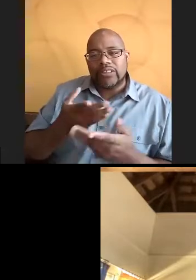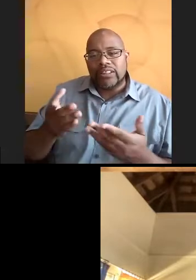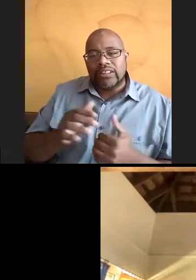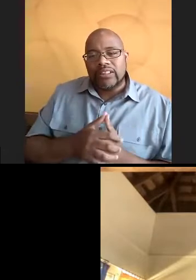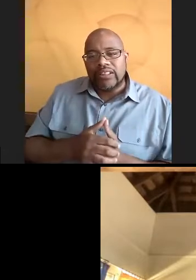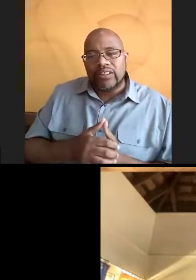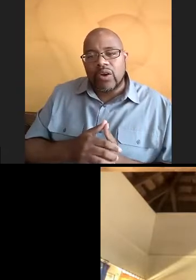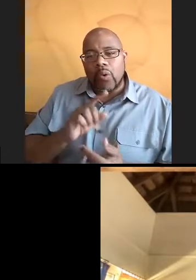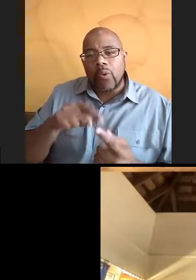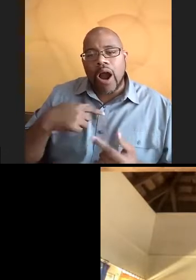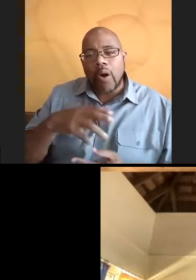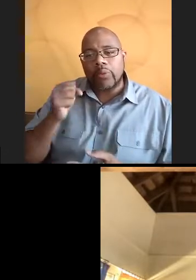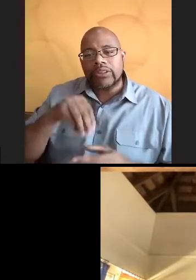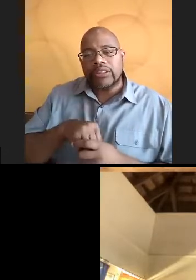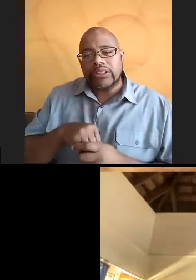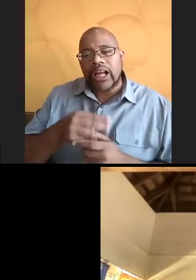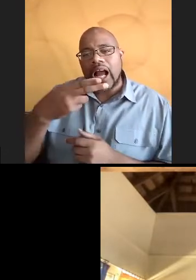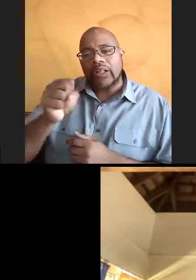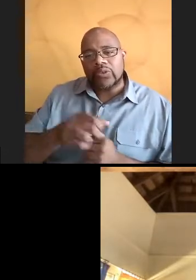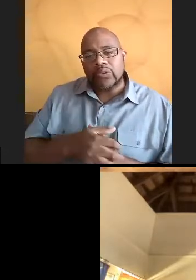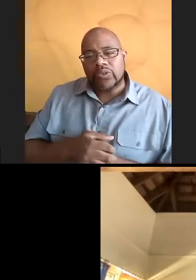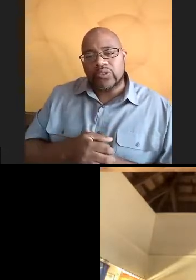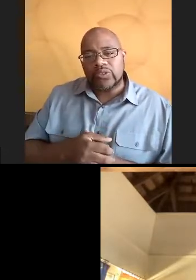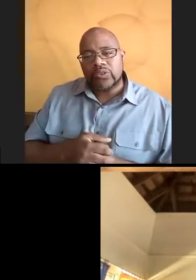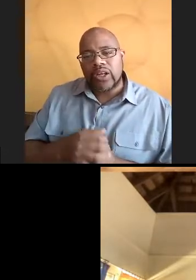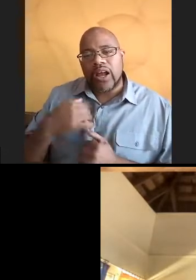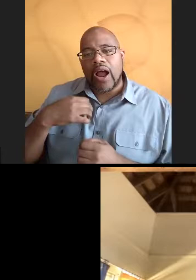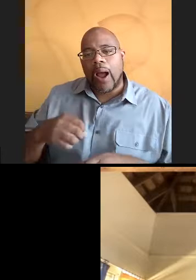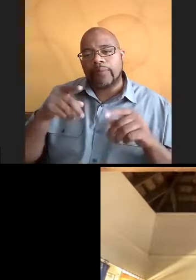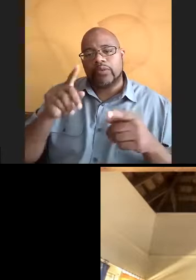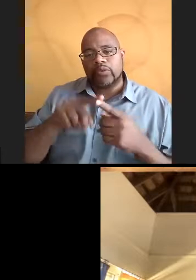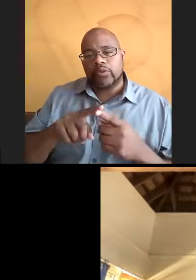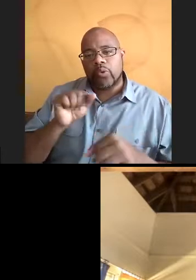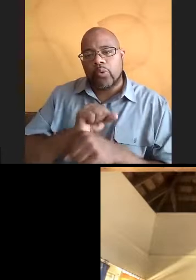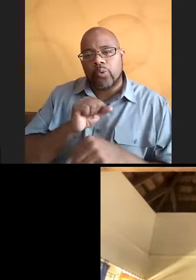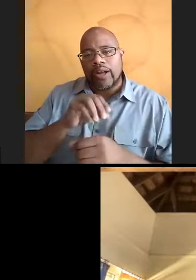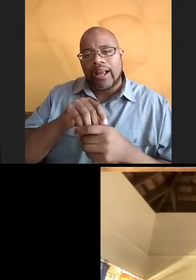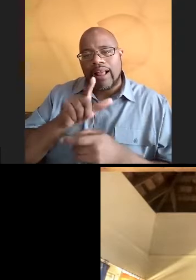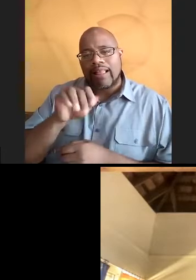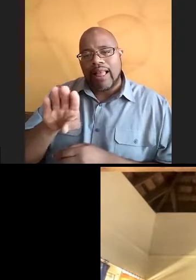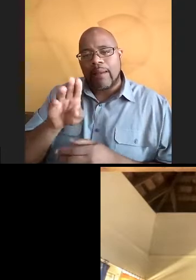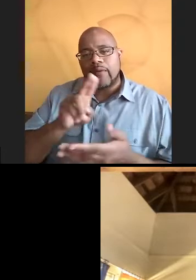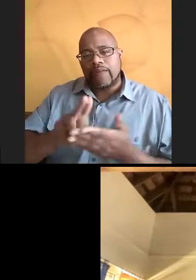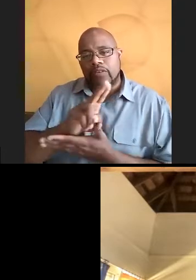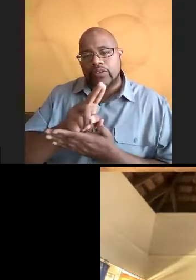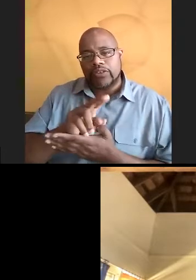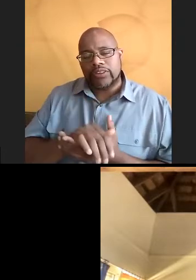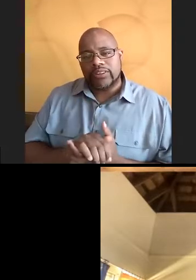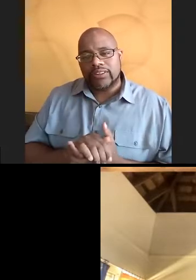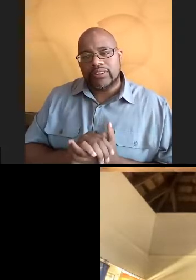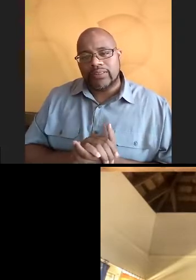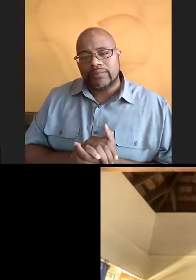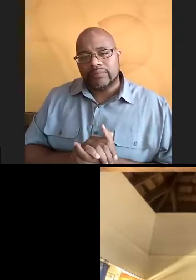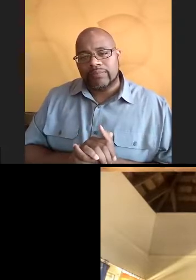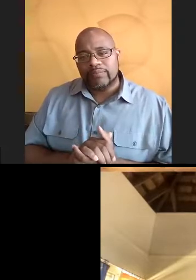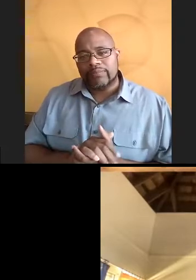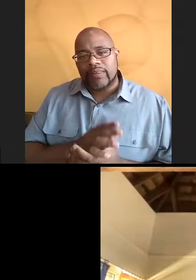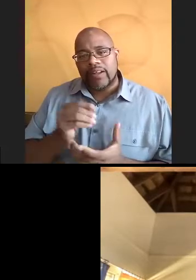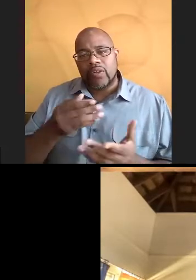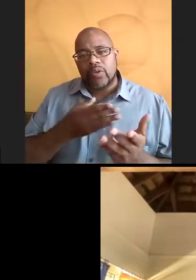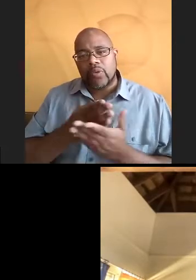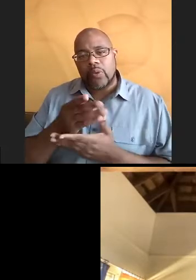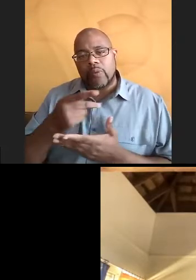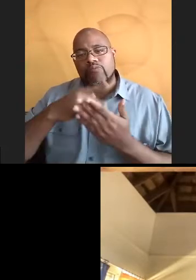when I was in high school, I had the opportunity to work in a lab at the University of Penn. And through a